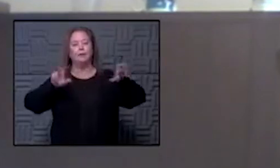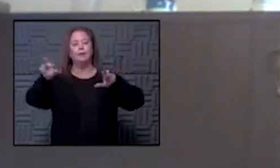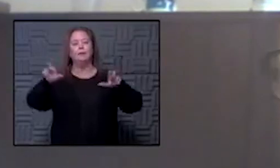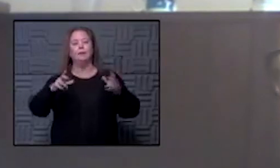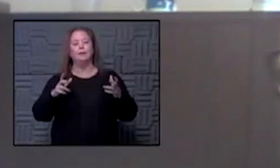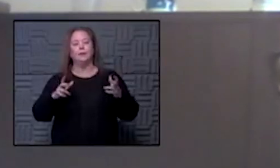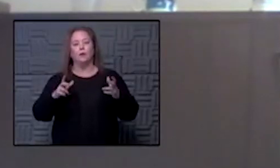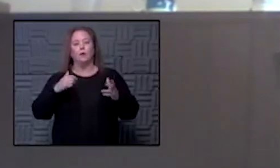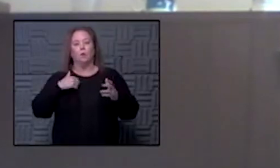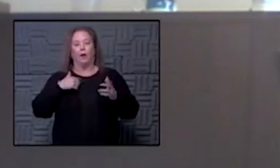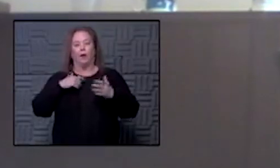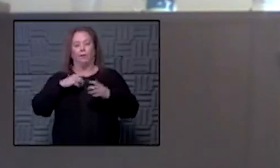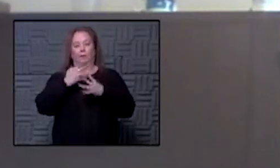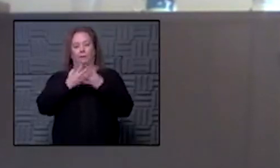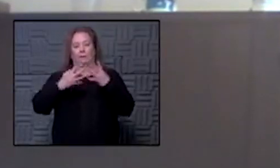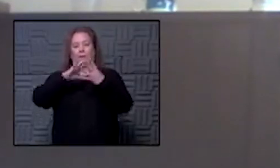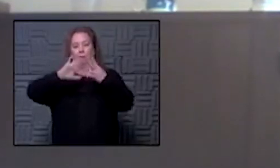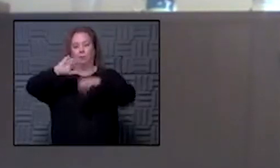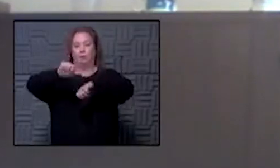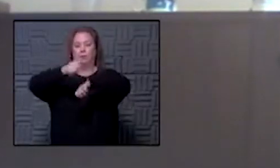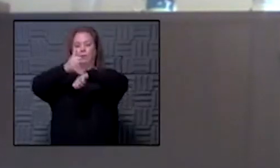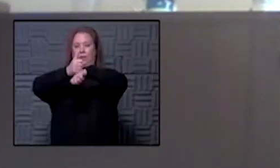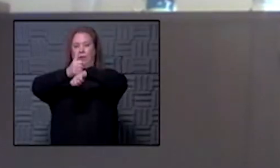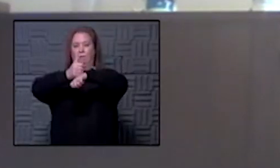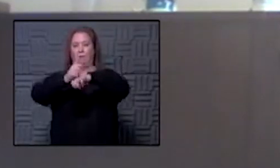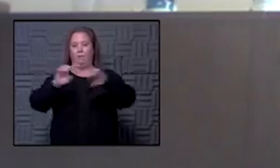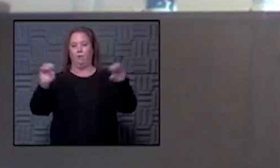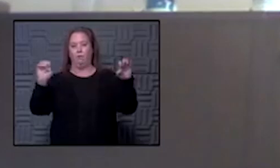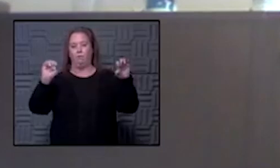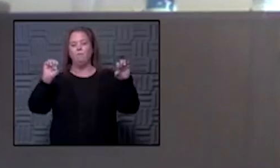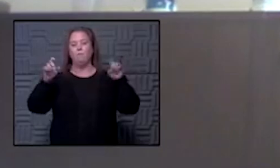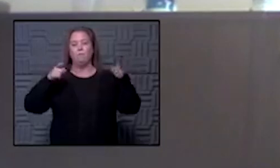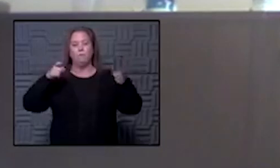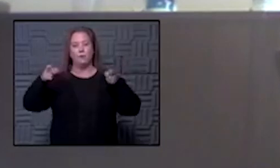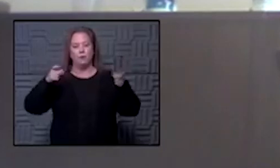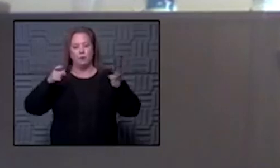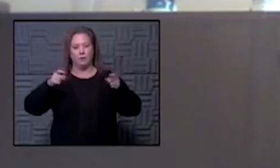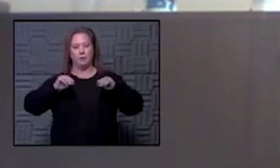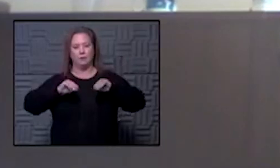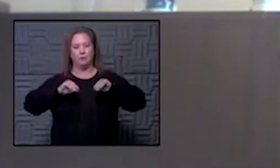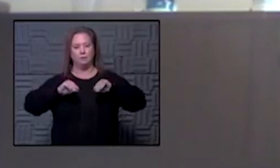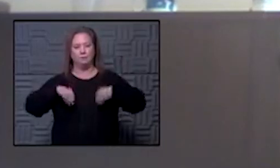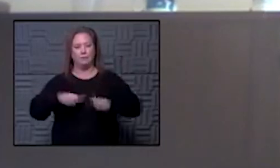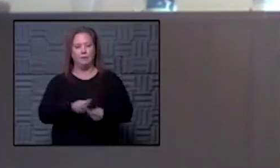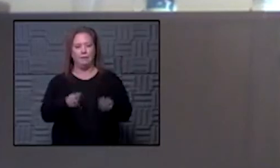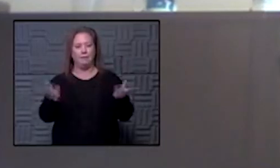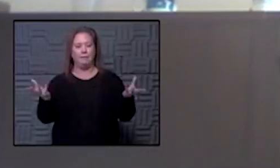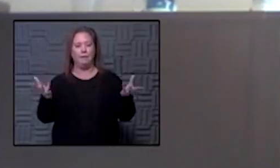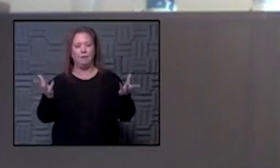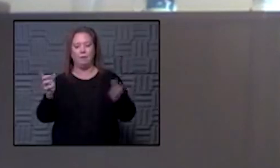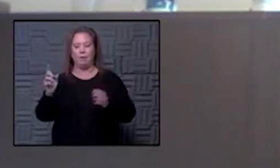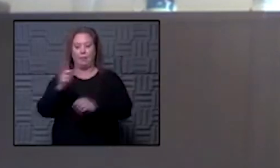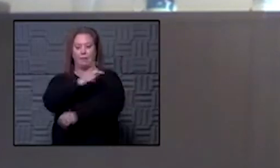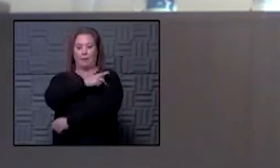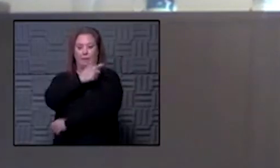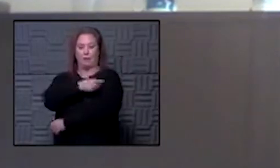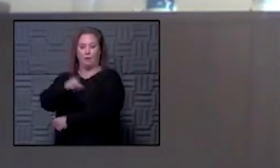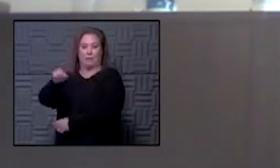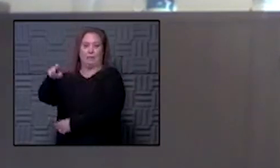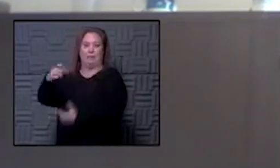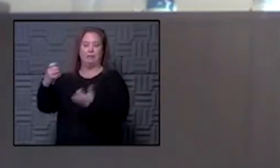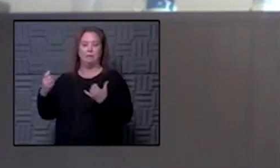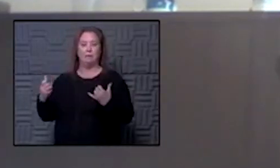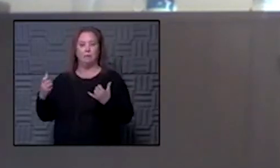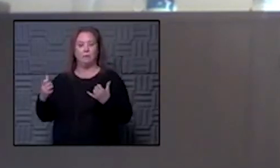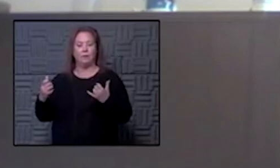algorithm worked out uh through emergency management that is dispersing those uh based on where the patients are right now and